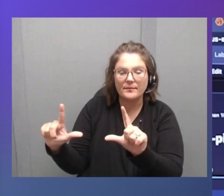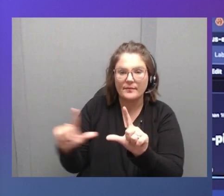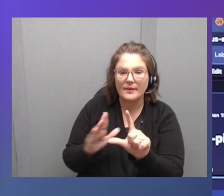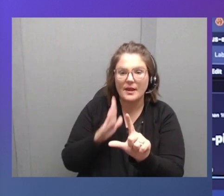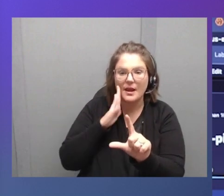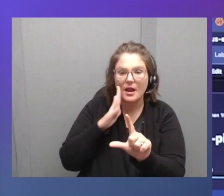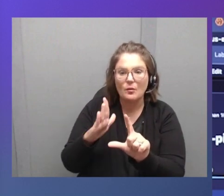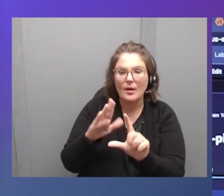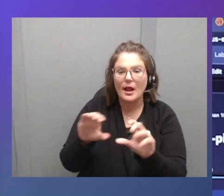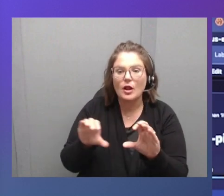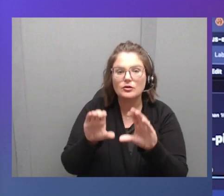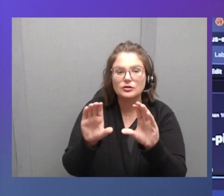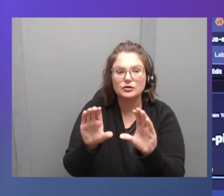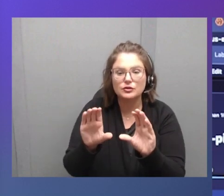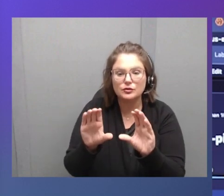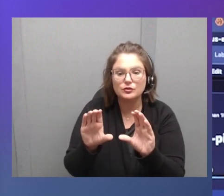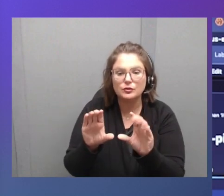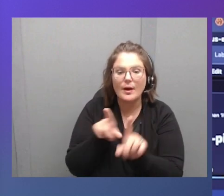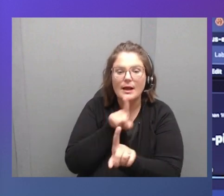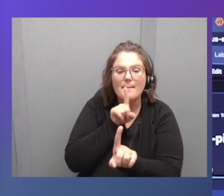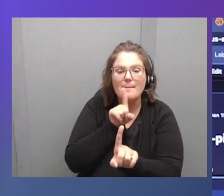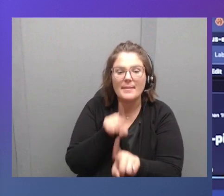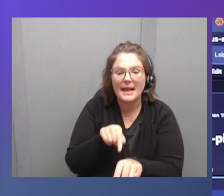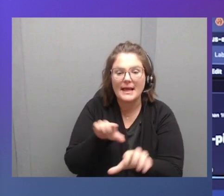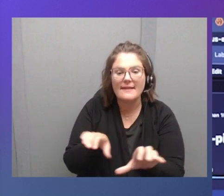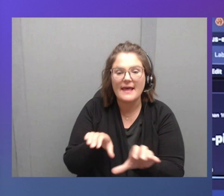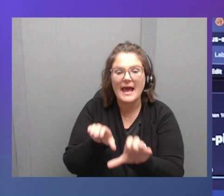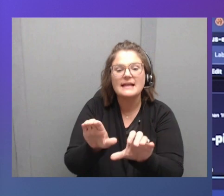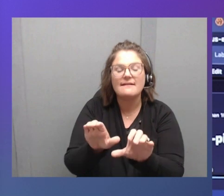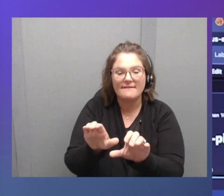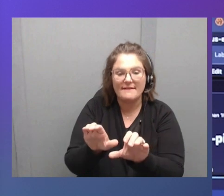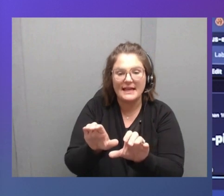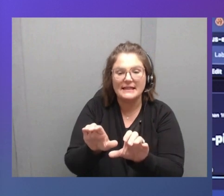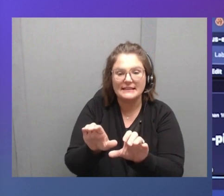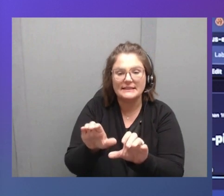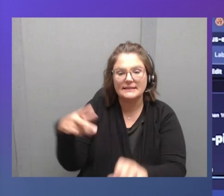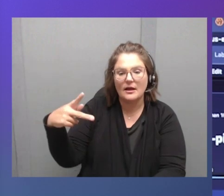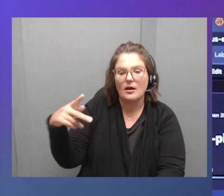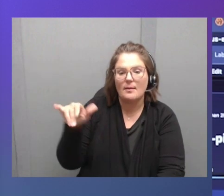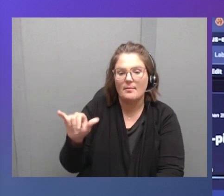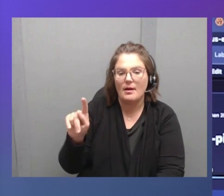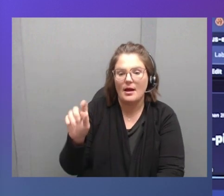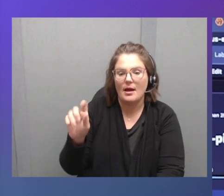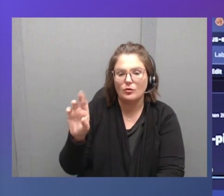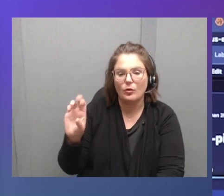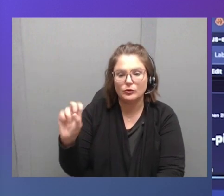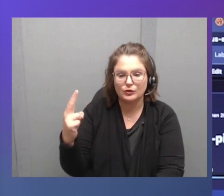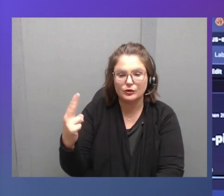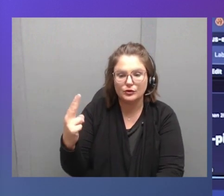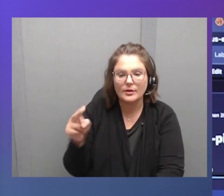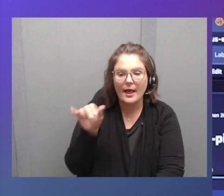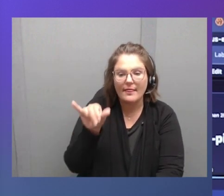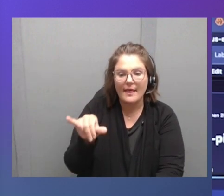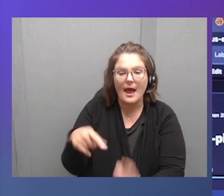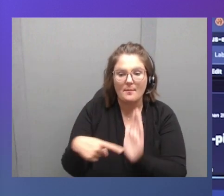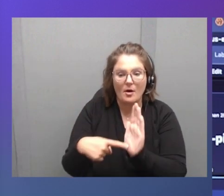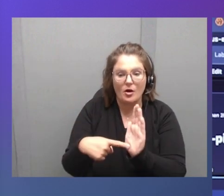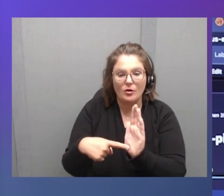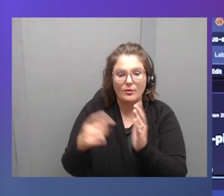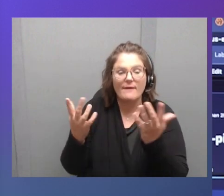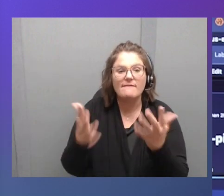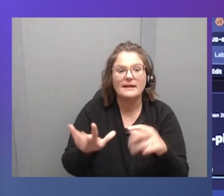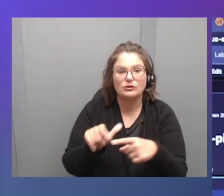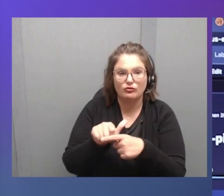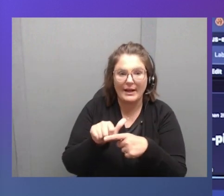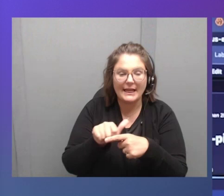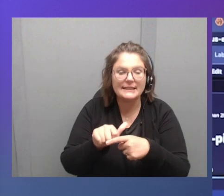a command that activates PyTorch because that actually is the model that was trained on. And now all we need to do is